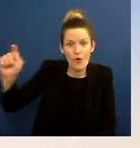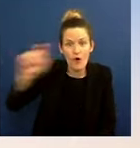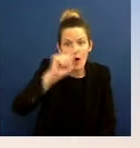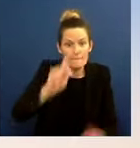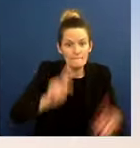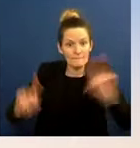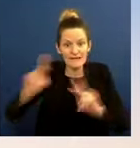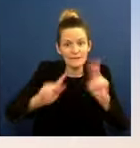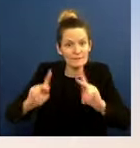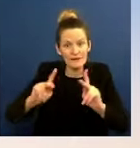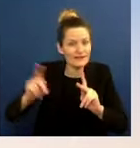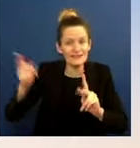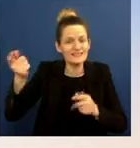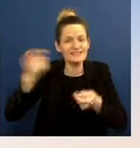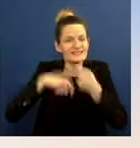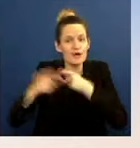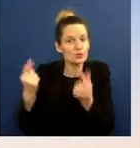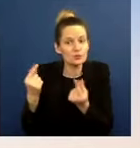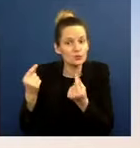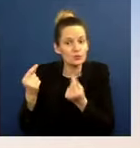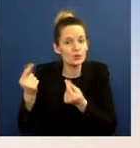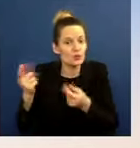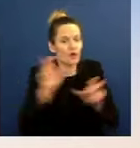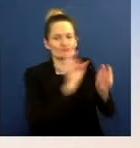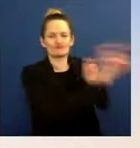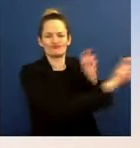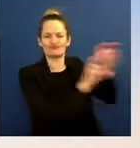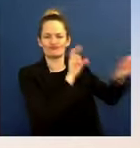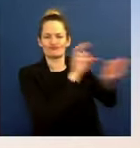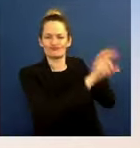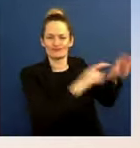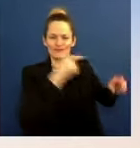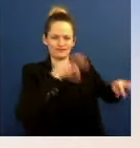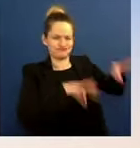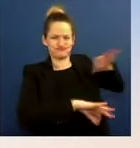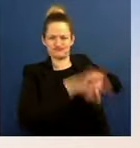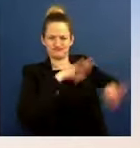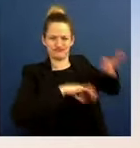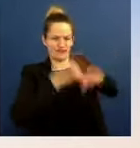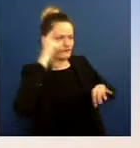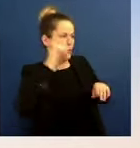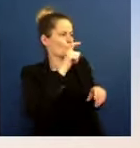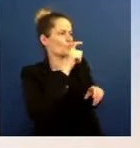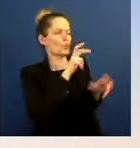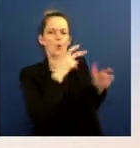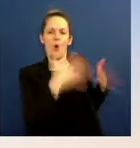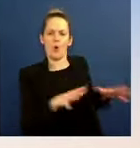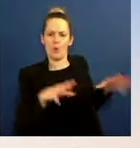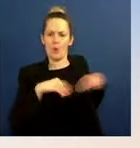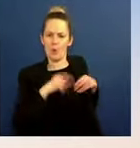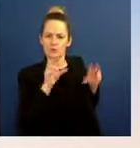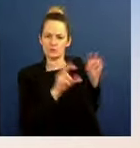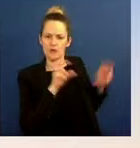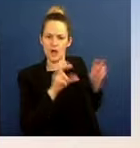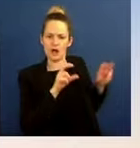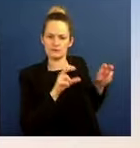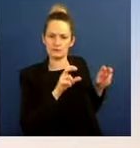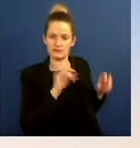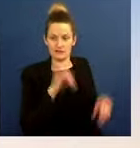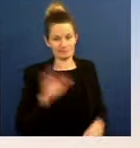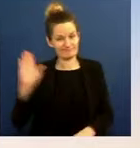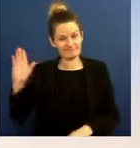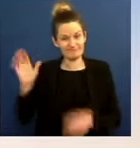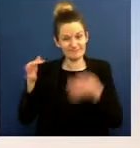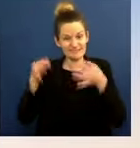instead of expanding production enough in the short term, which is what we need. Again, it's a business decision, but I think there's clear evidence of them acknowledging